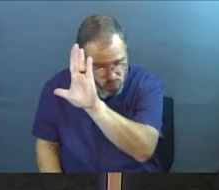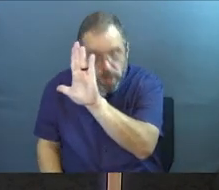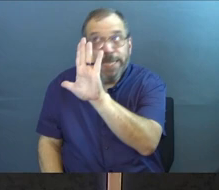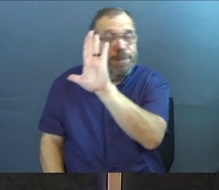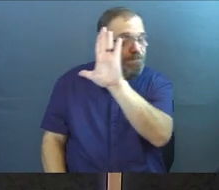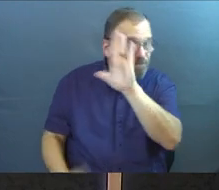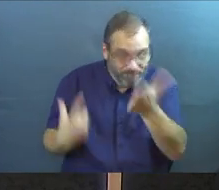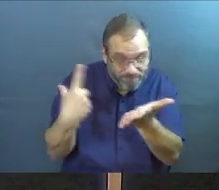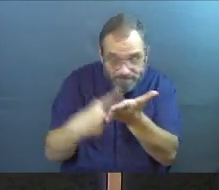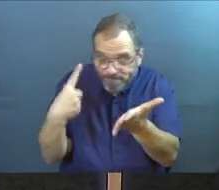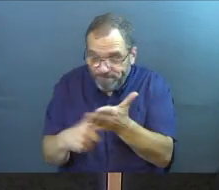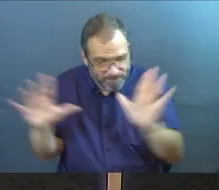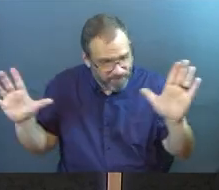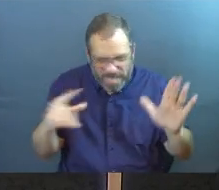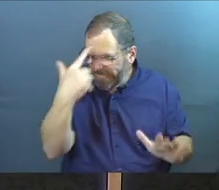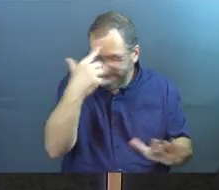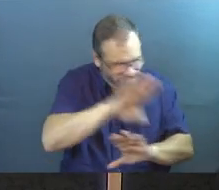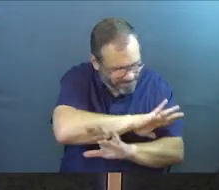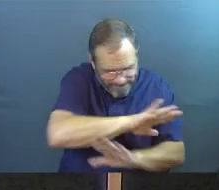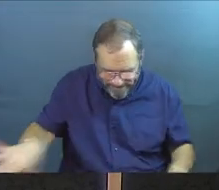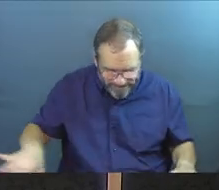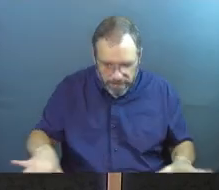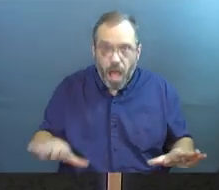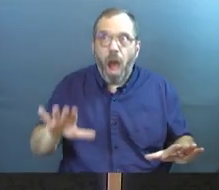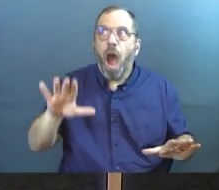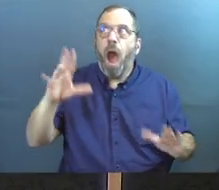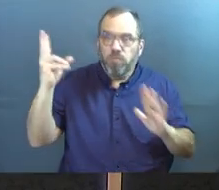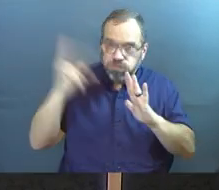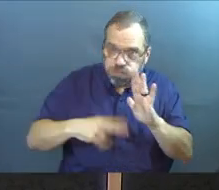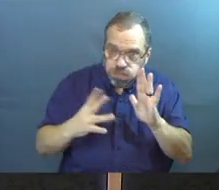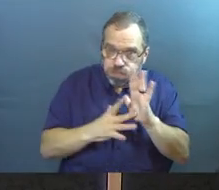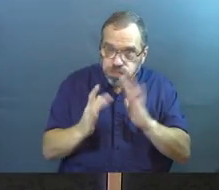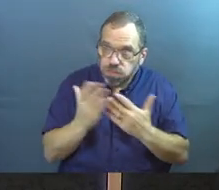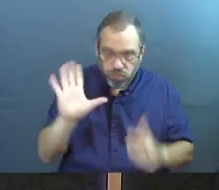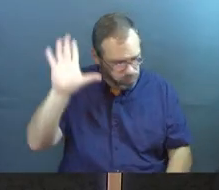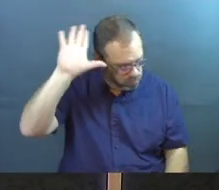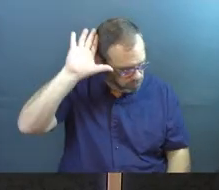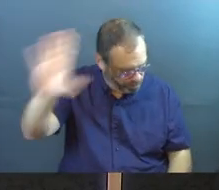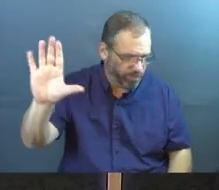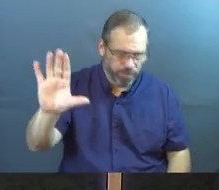I don't want to talk about that. I don't want to think about that. I definitely don't want to read about that.